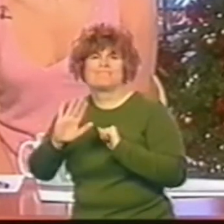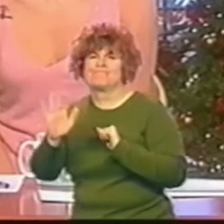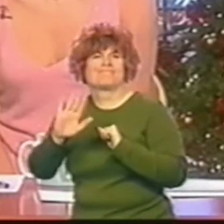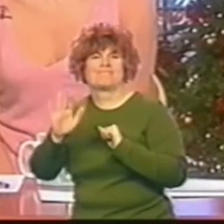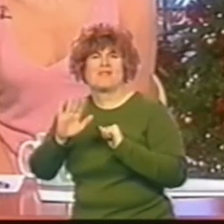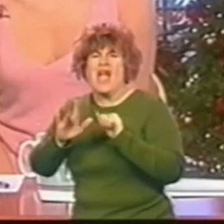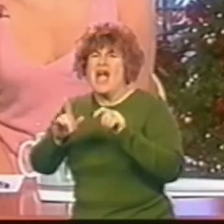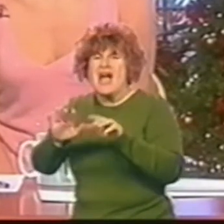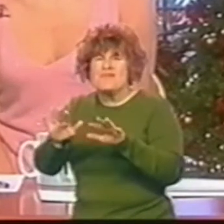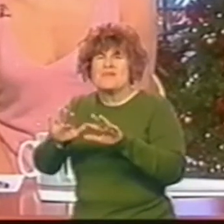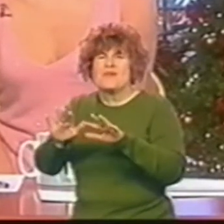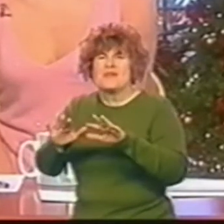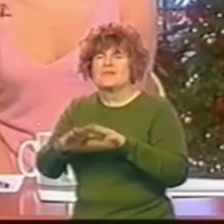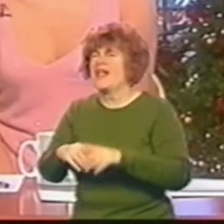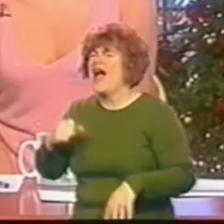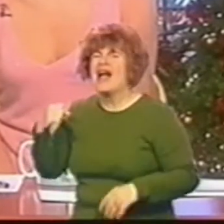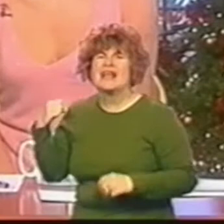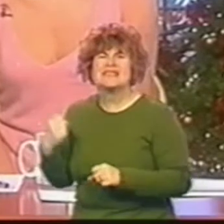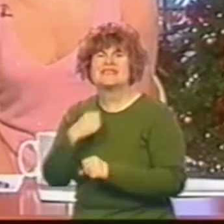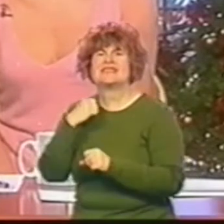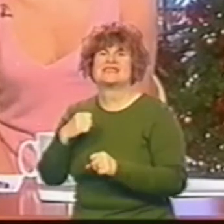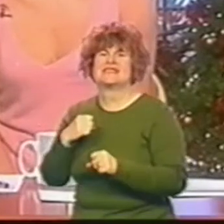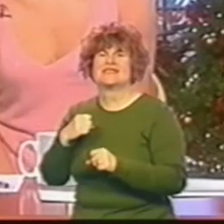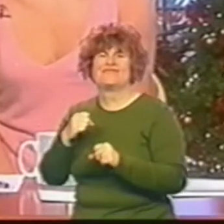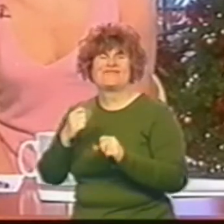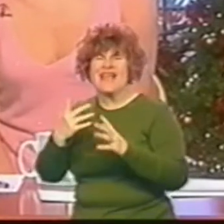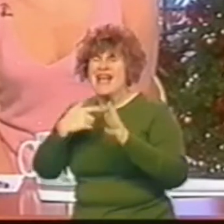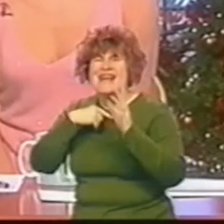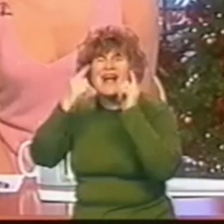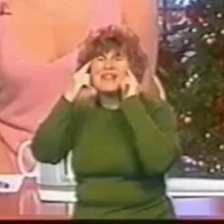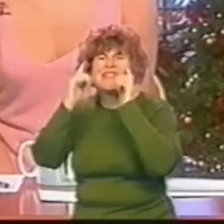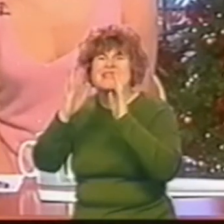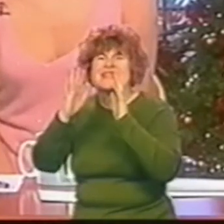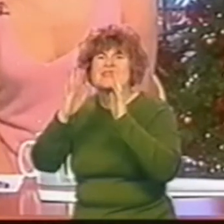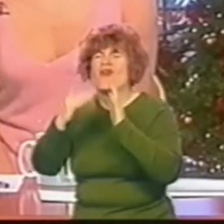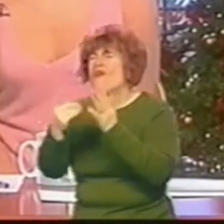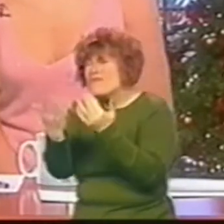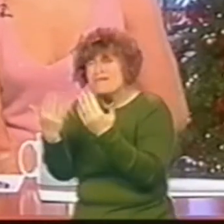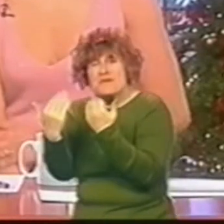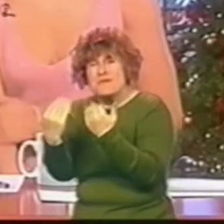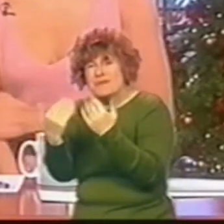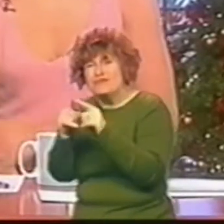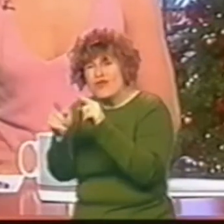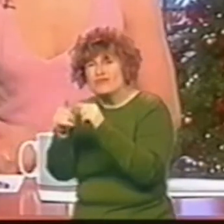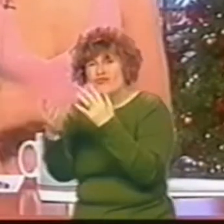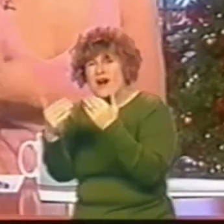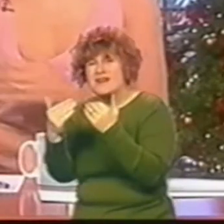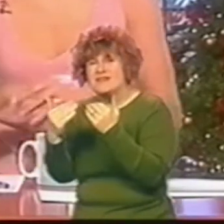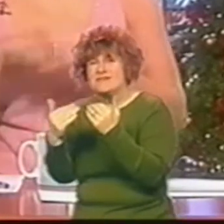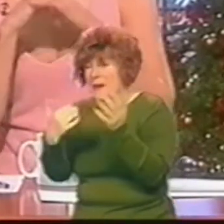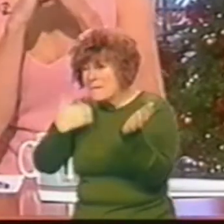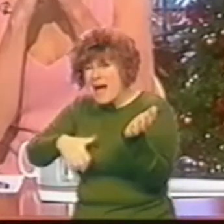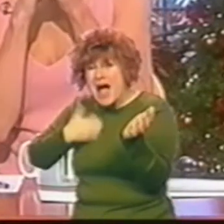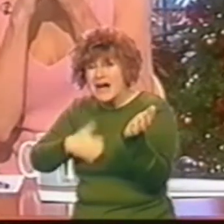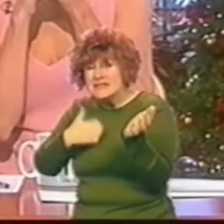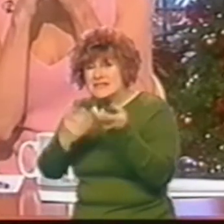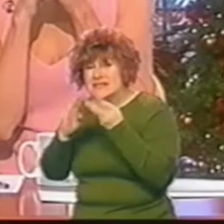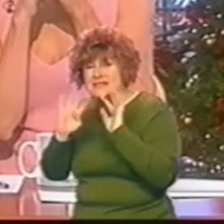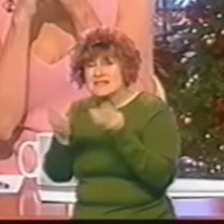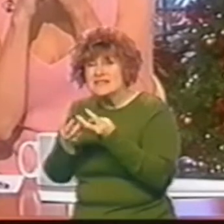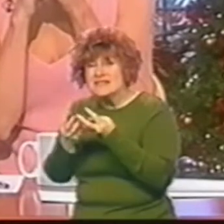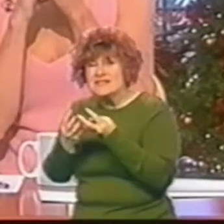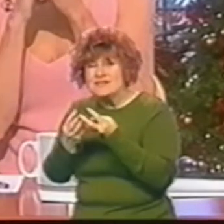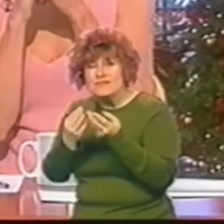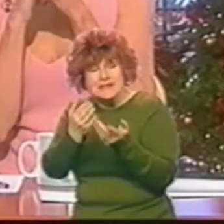Oh. No, I can't think. Oh, try. I can't think. Come on. It was a band. Yes, and you go through them.